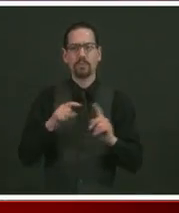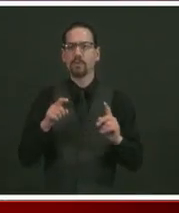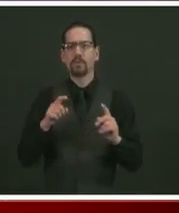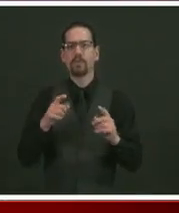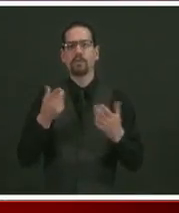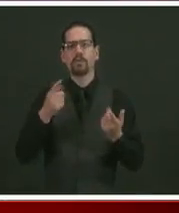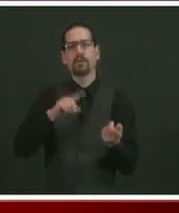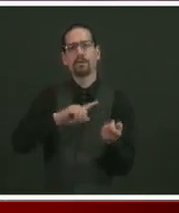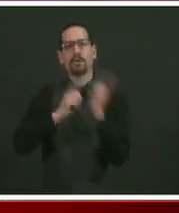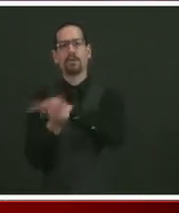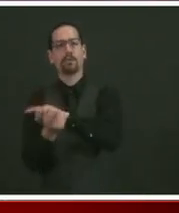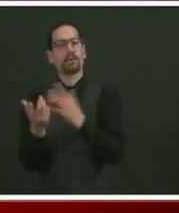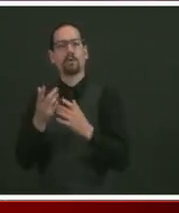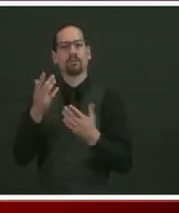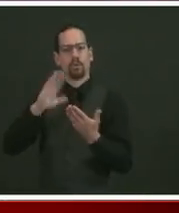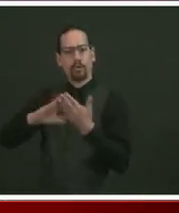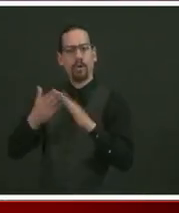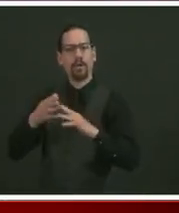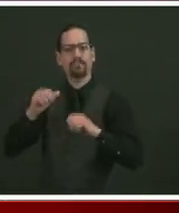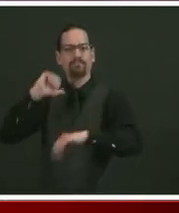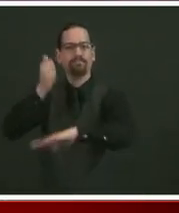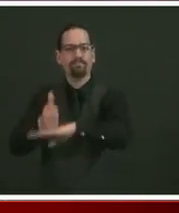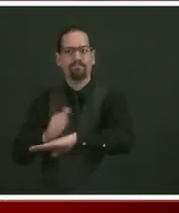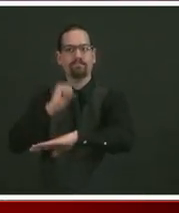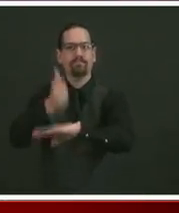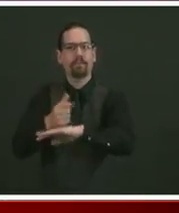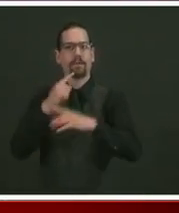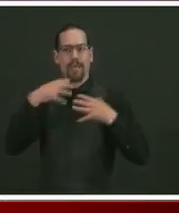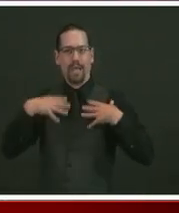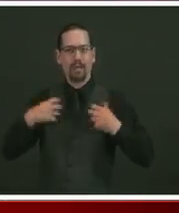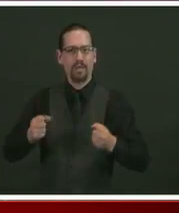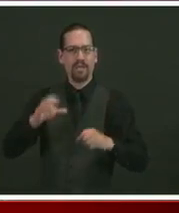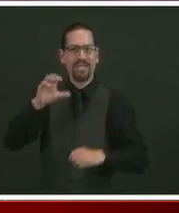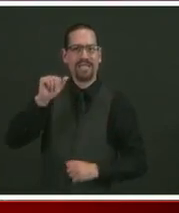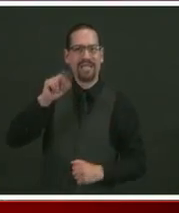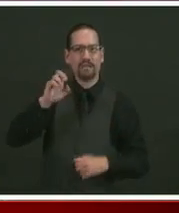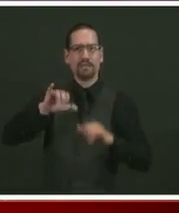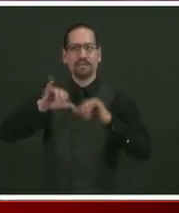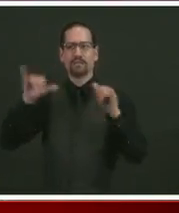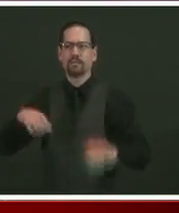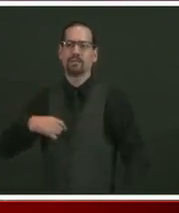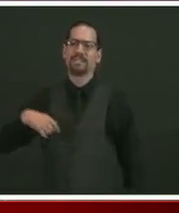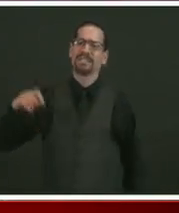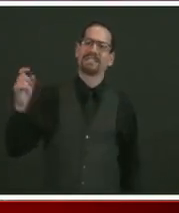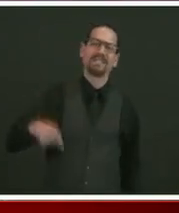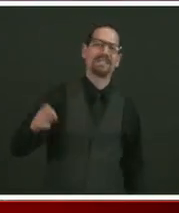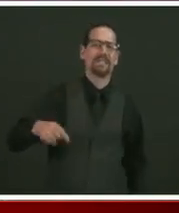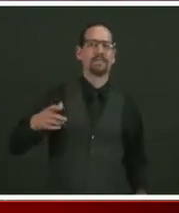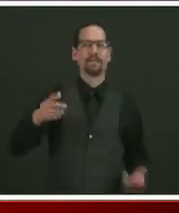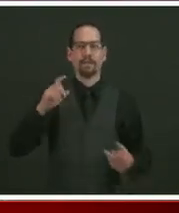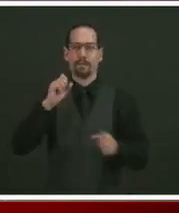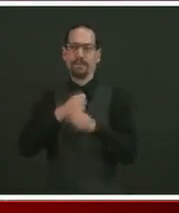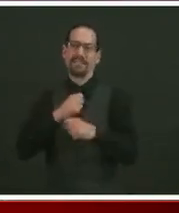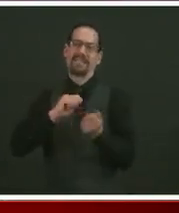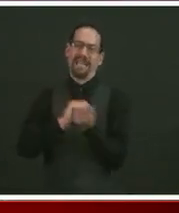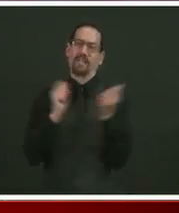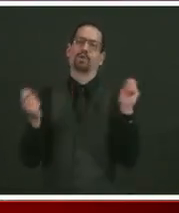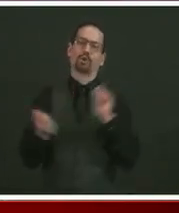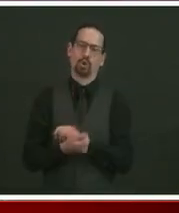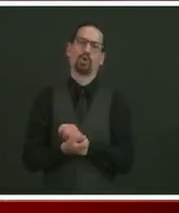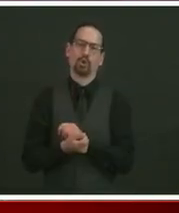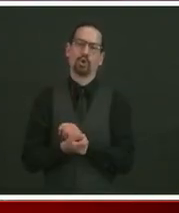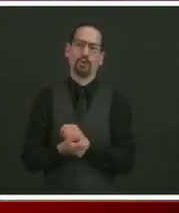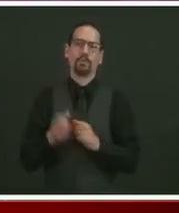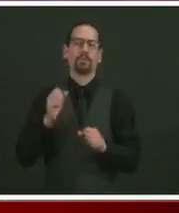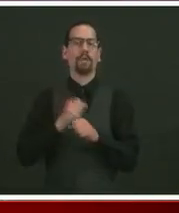let's do it in a way where we bring about the change that will make our systems better